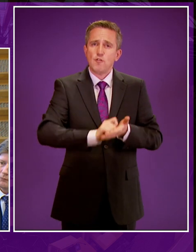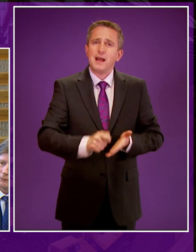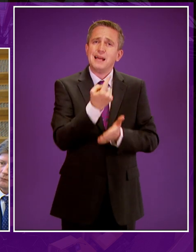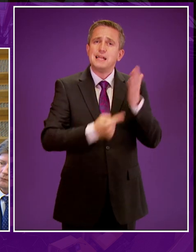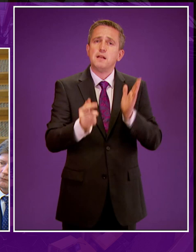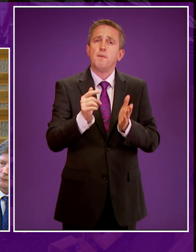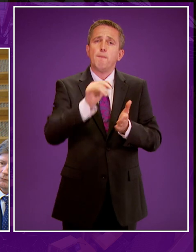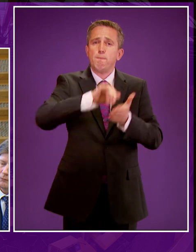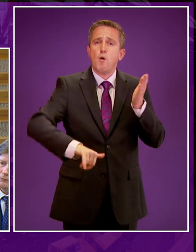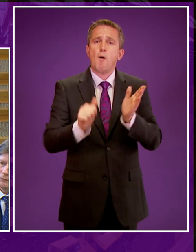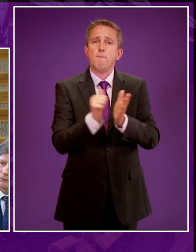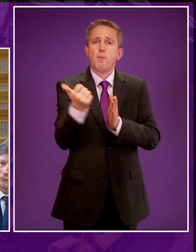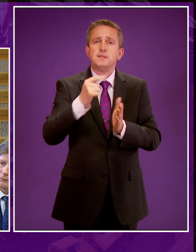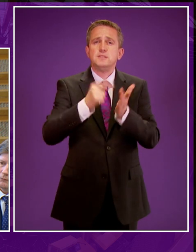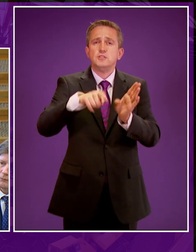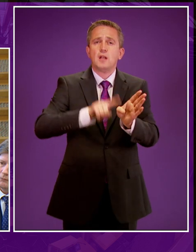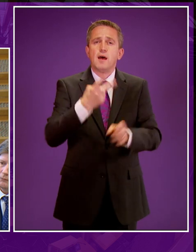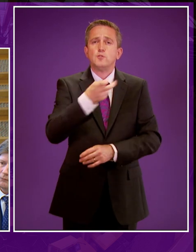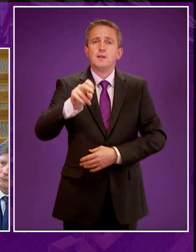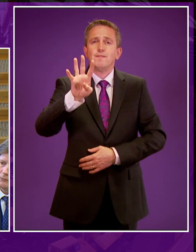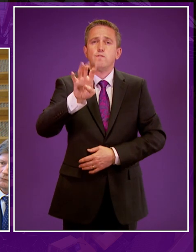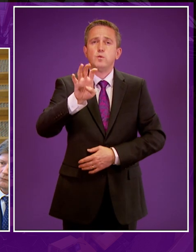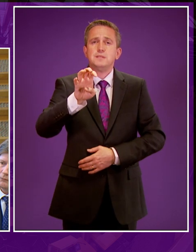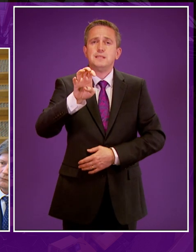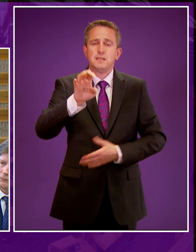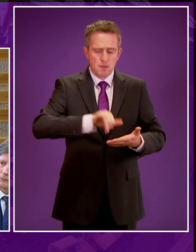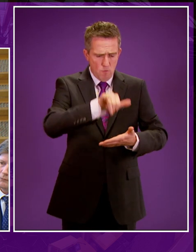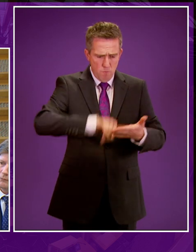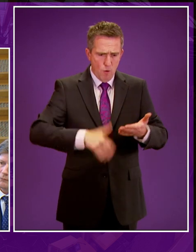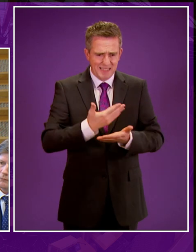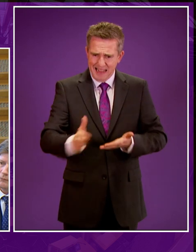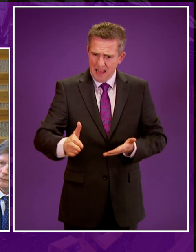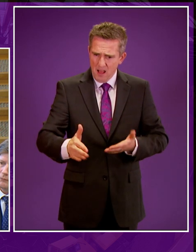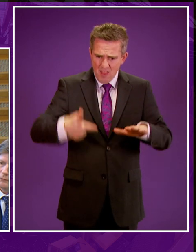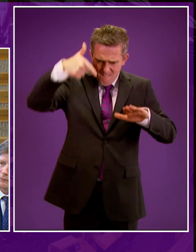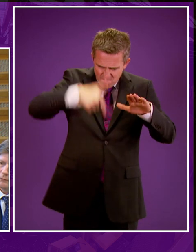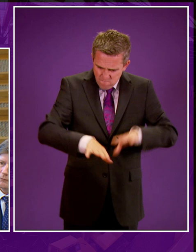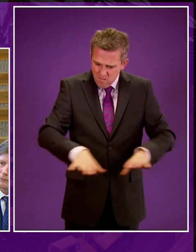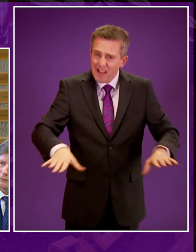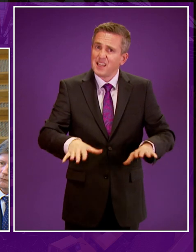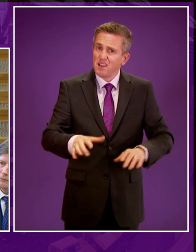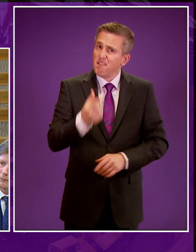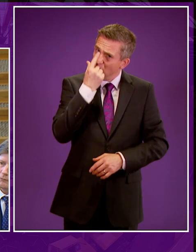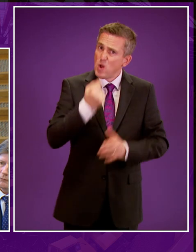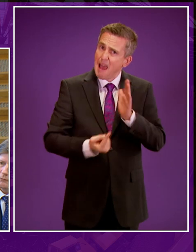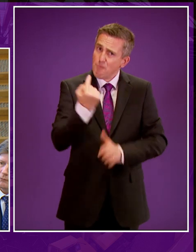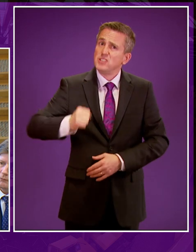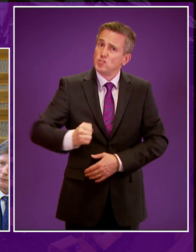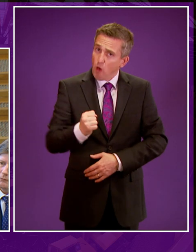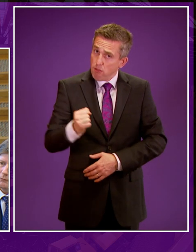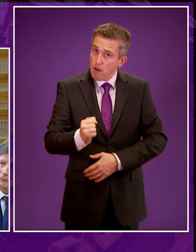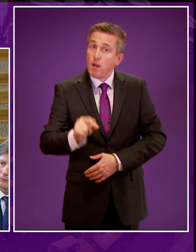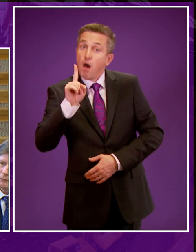was published in July 2014. And that report was quite clear. Fracking could be conducted safely in Scotland, providing